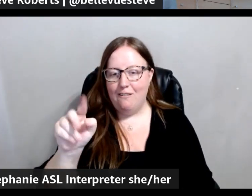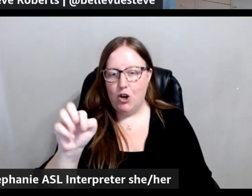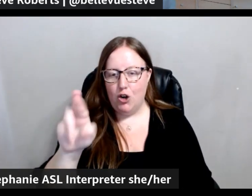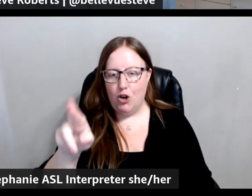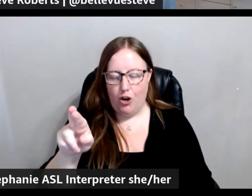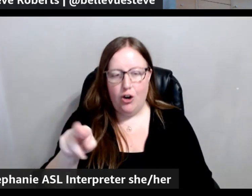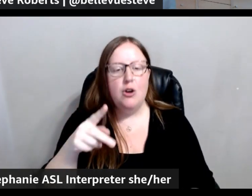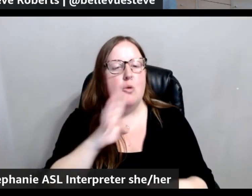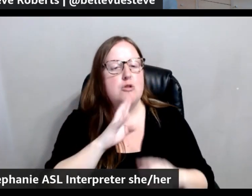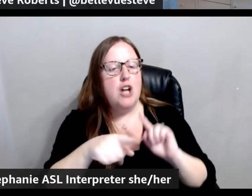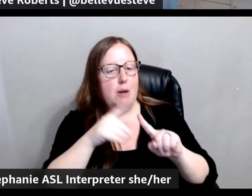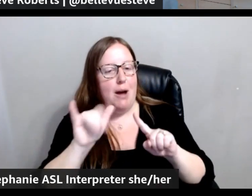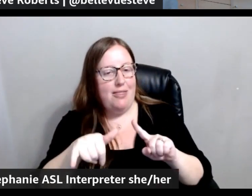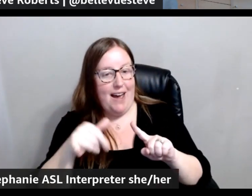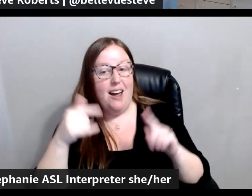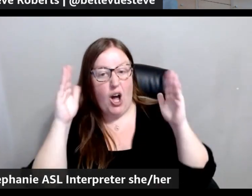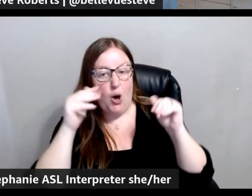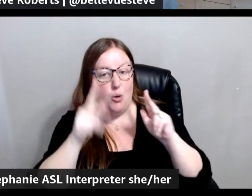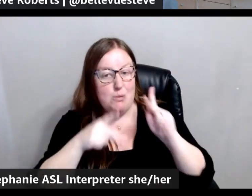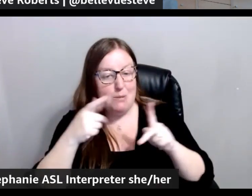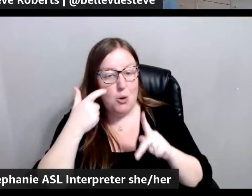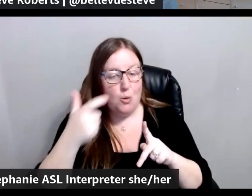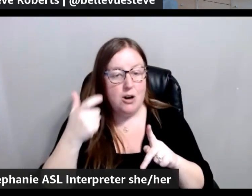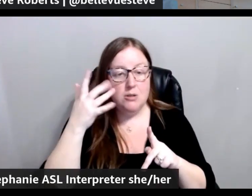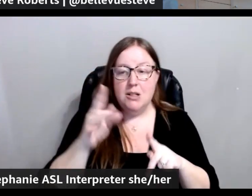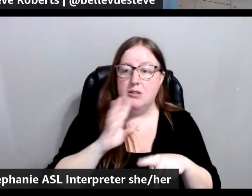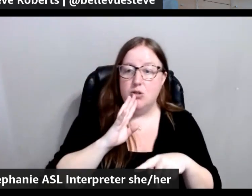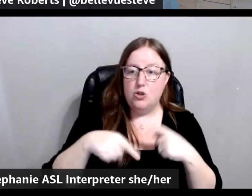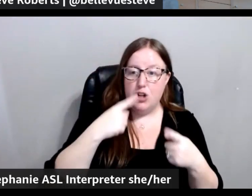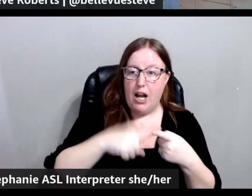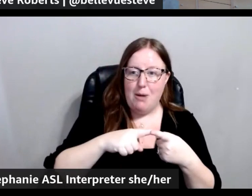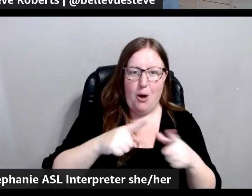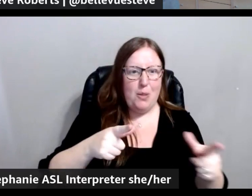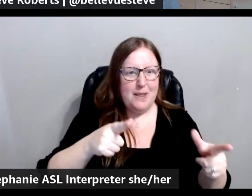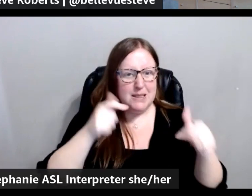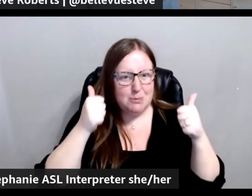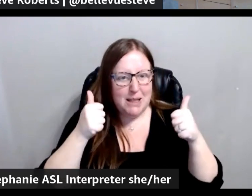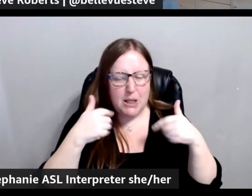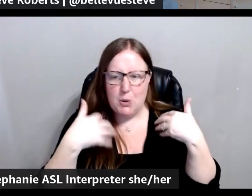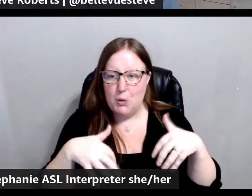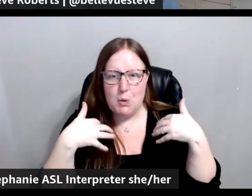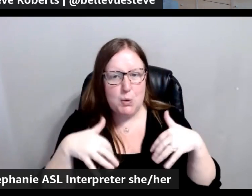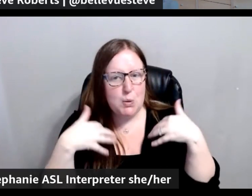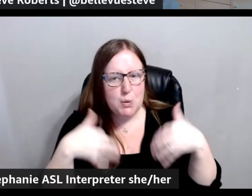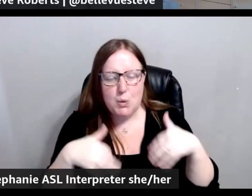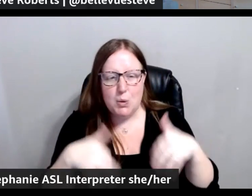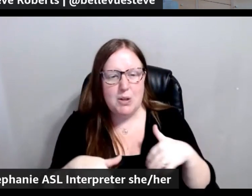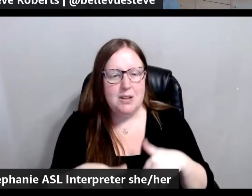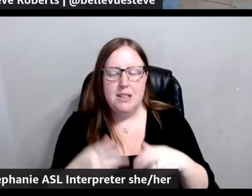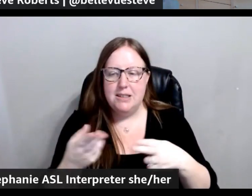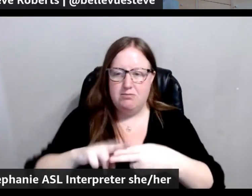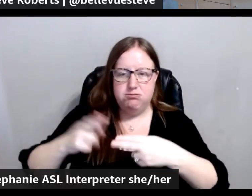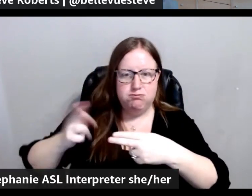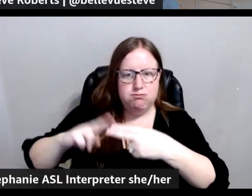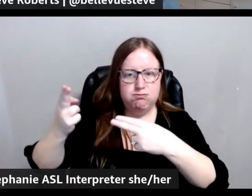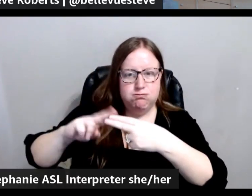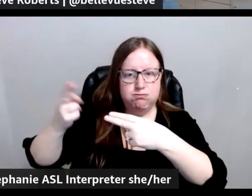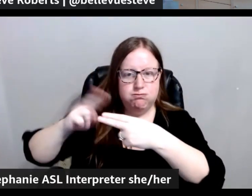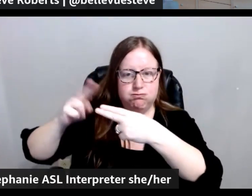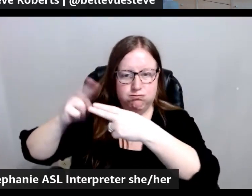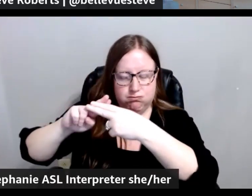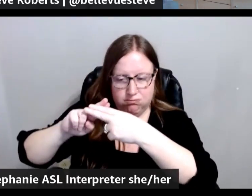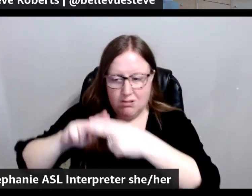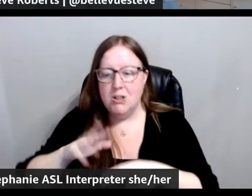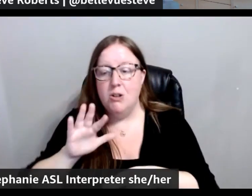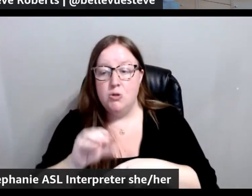the conversation there because, you know, they're talking about how the speed is just going to, it's increasing relentlessly. And so,